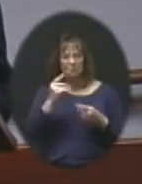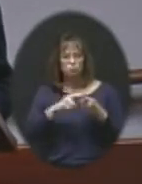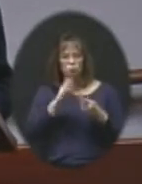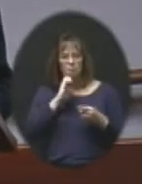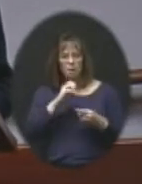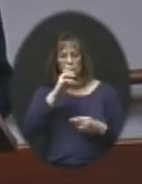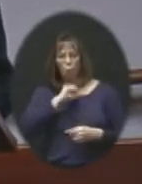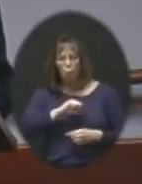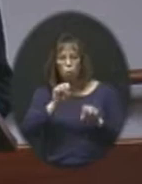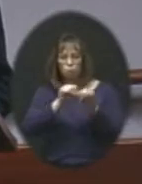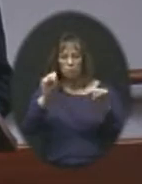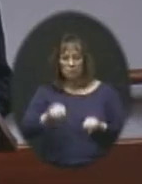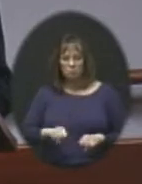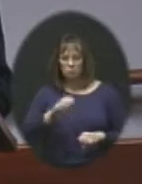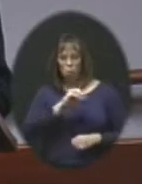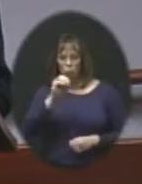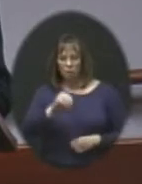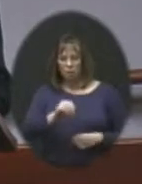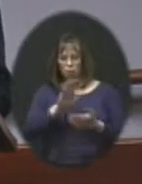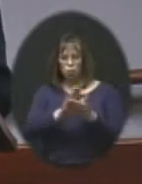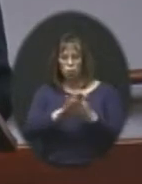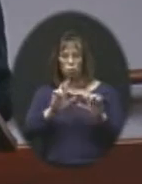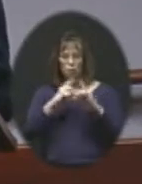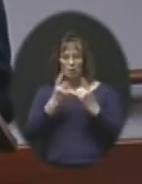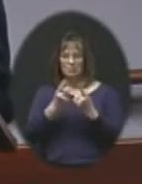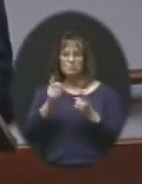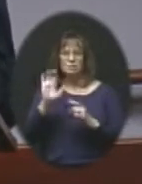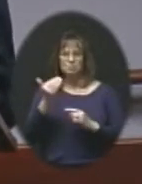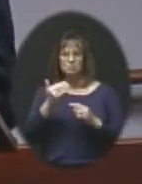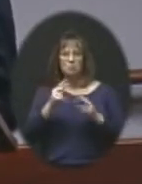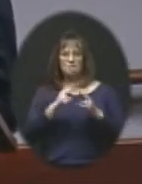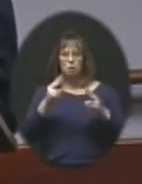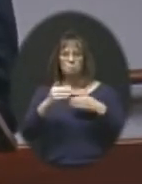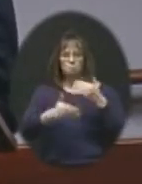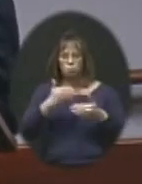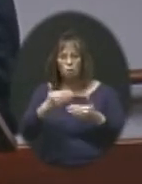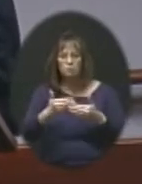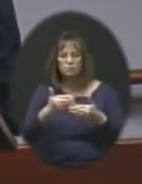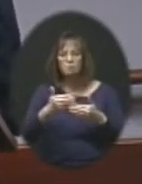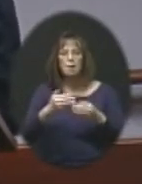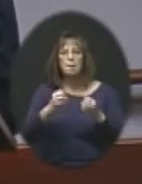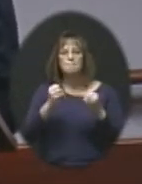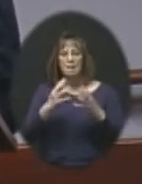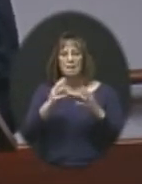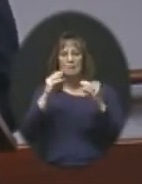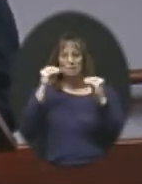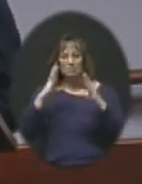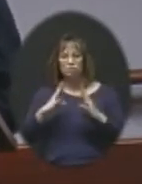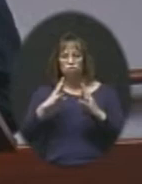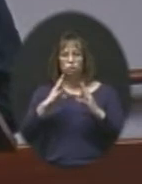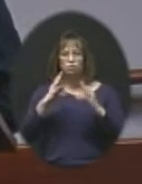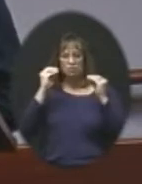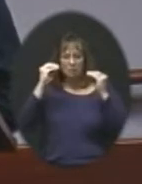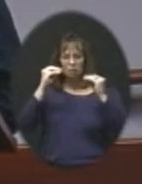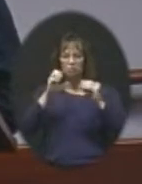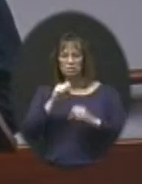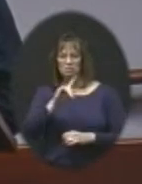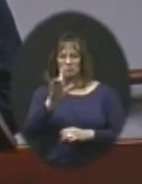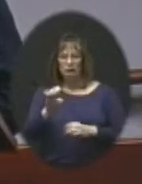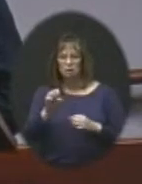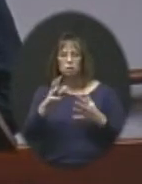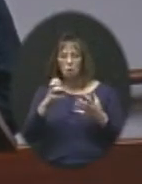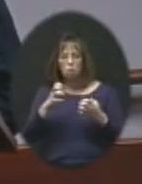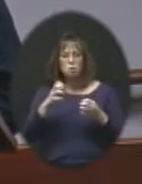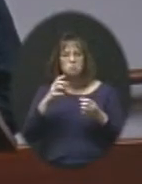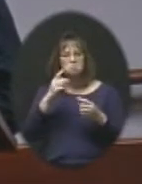antiquated system. The Olathe School District seems to be very progressive in many of their teaching styles. I would like to address that that may be